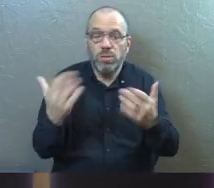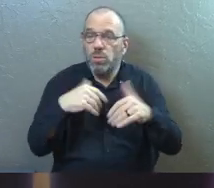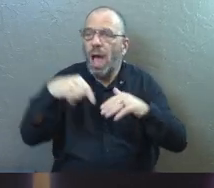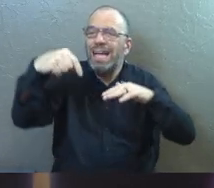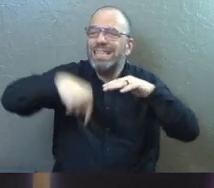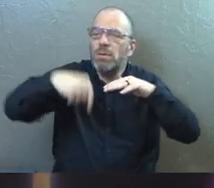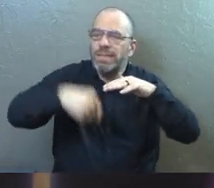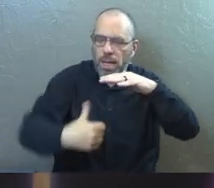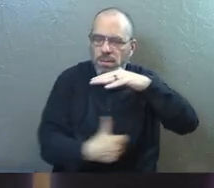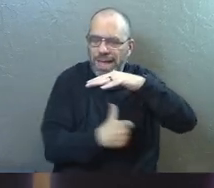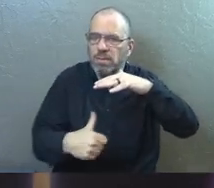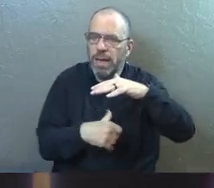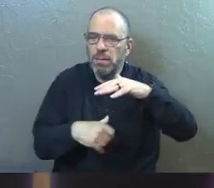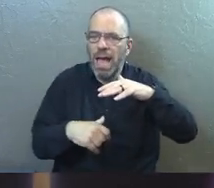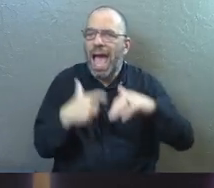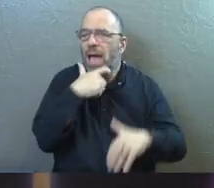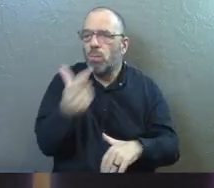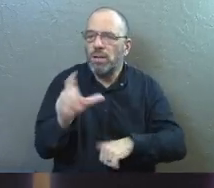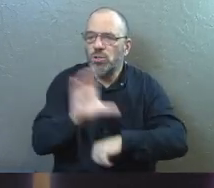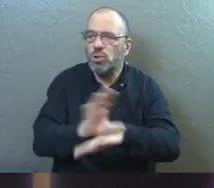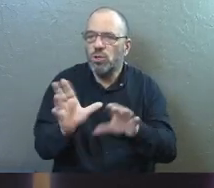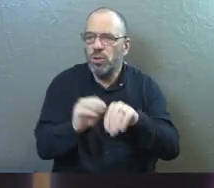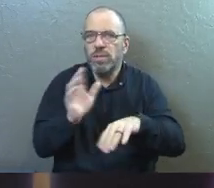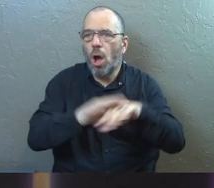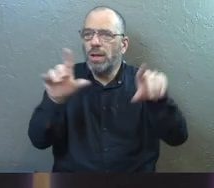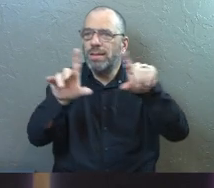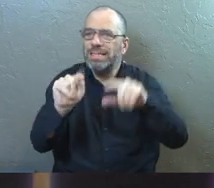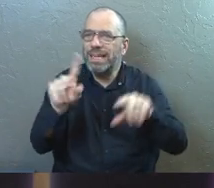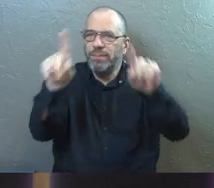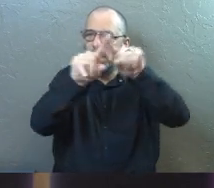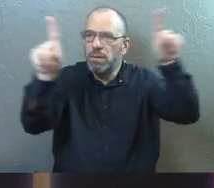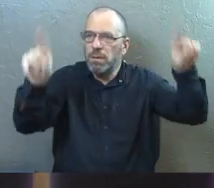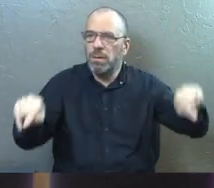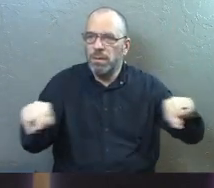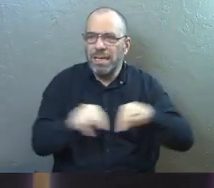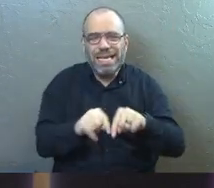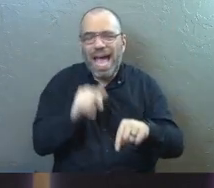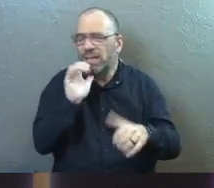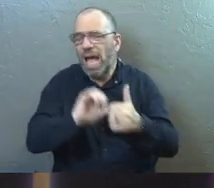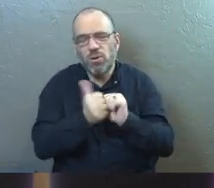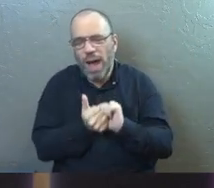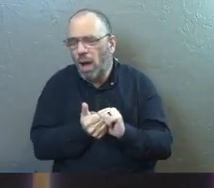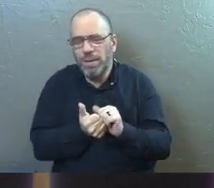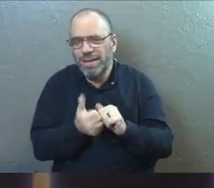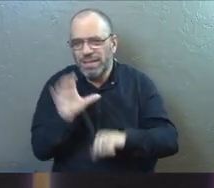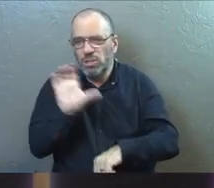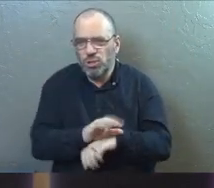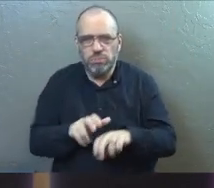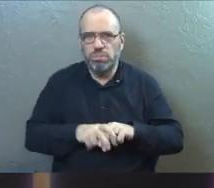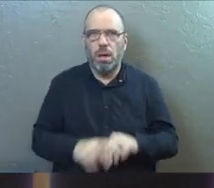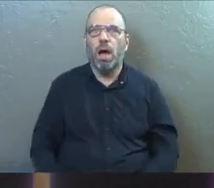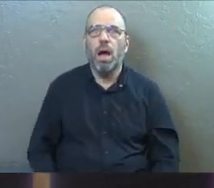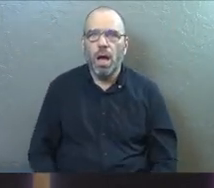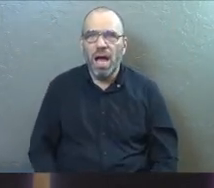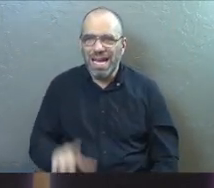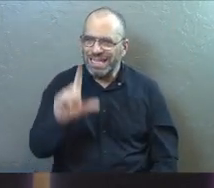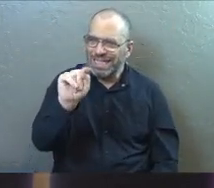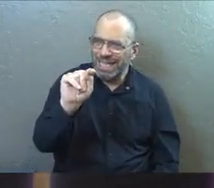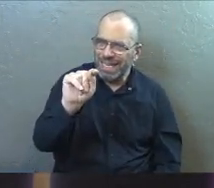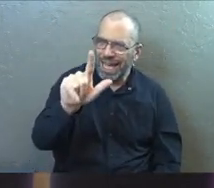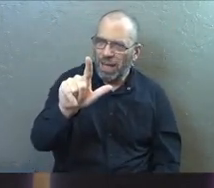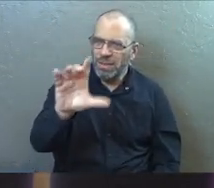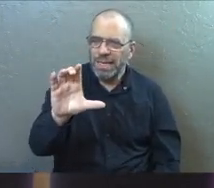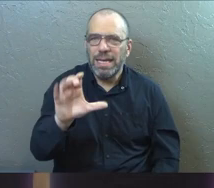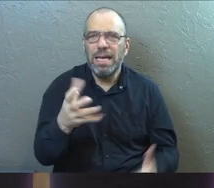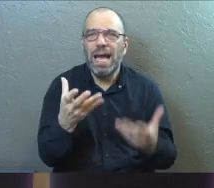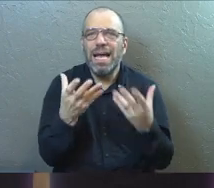just go right downstairs and and watch the service happen down there and and you won't be as crowded and and gosh that's TLC guys